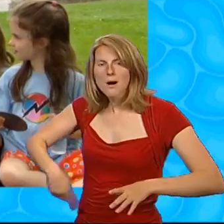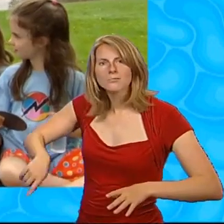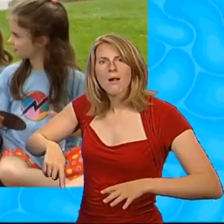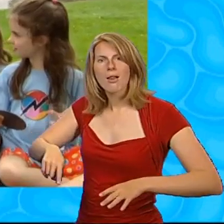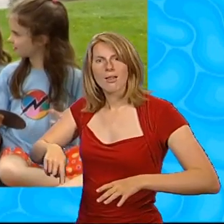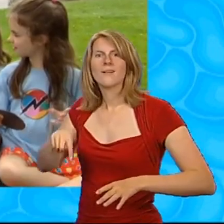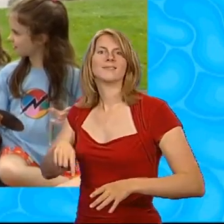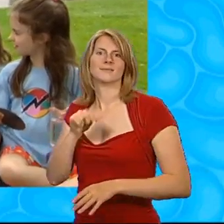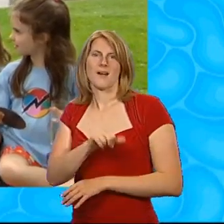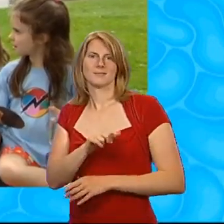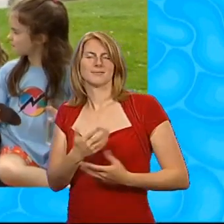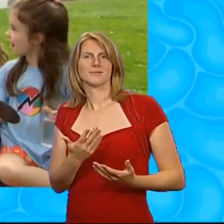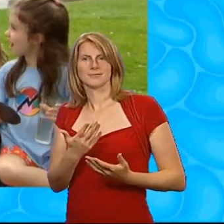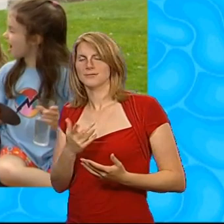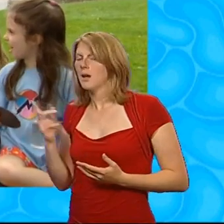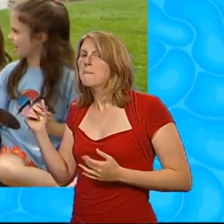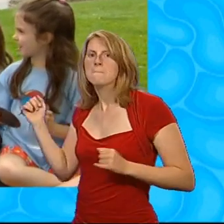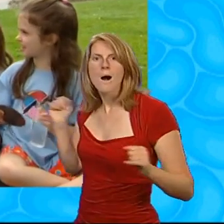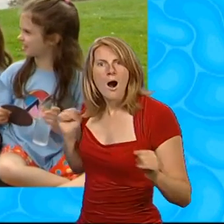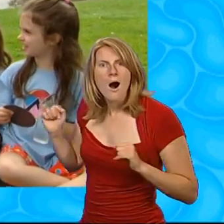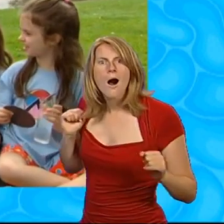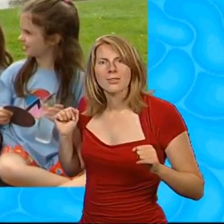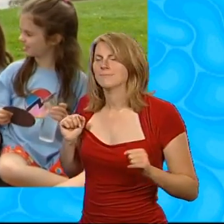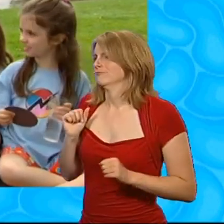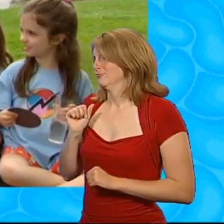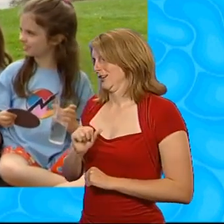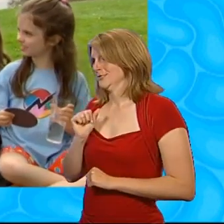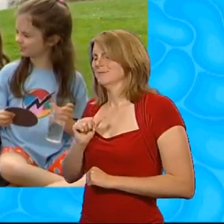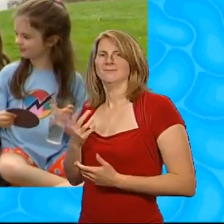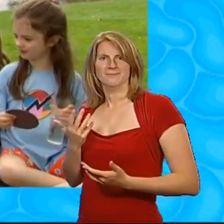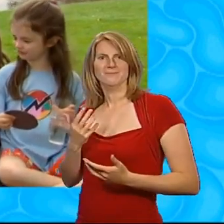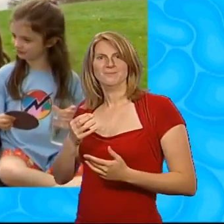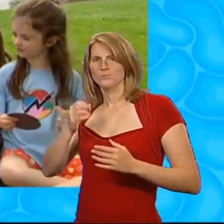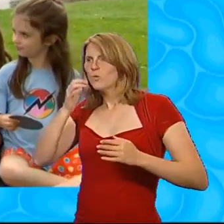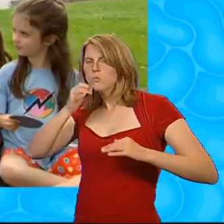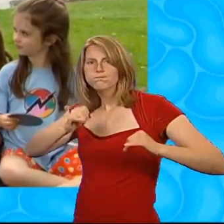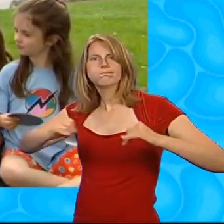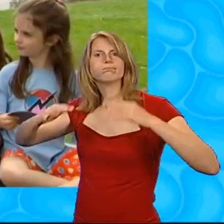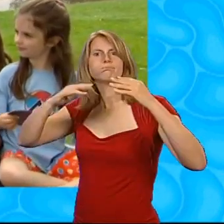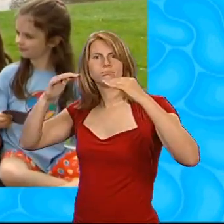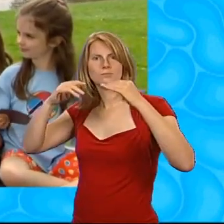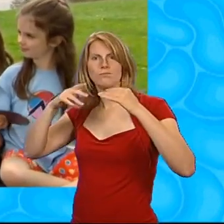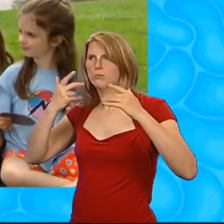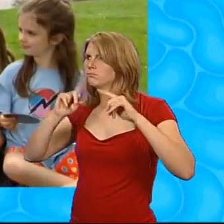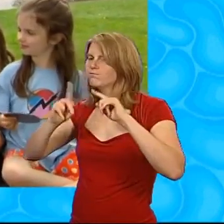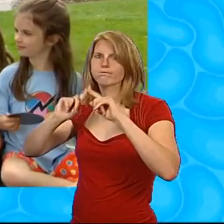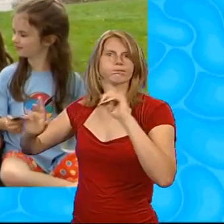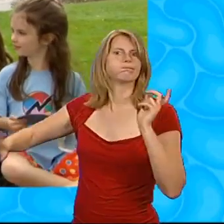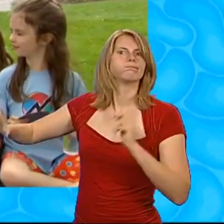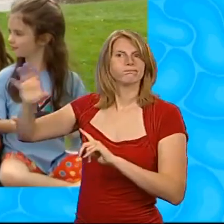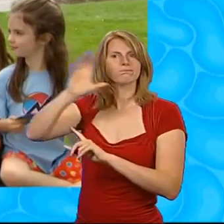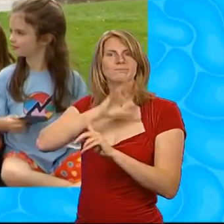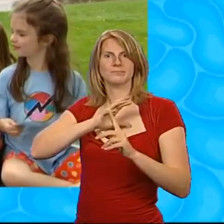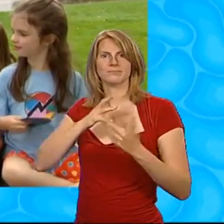Oh, puddles! Bath! And the bath as well. Do you know, water vapour comes from all of these places and they